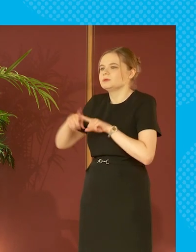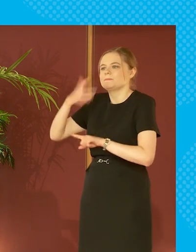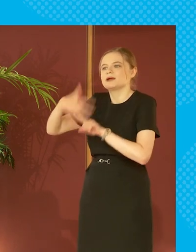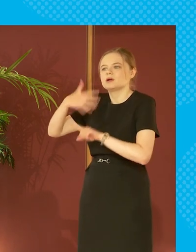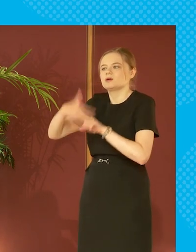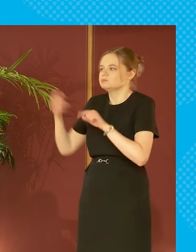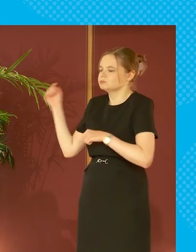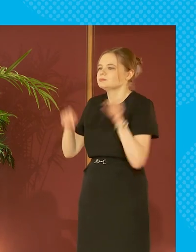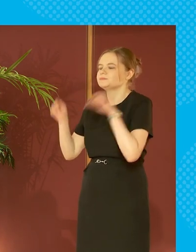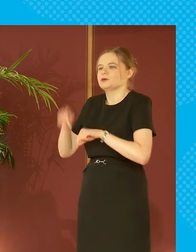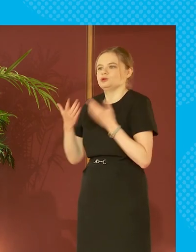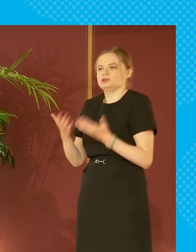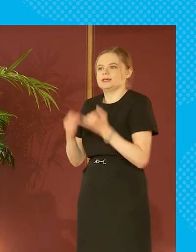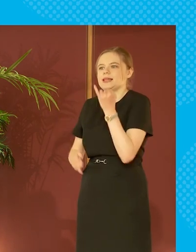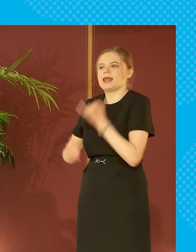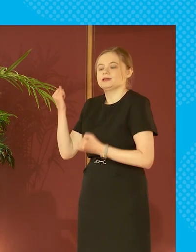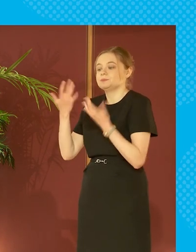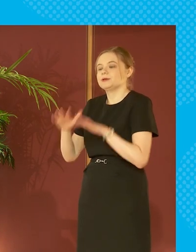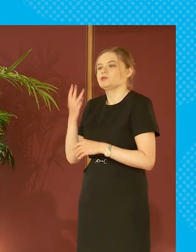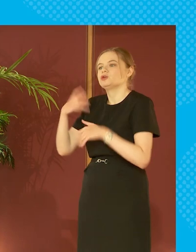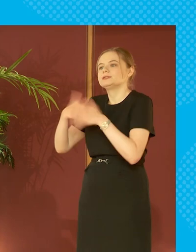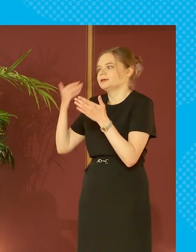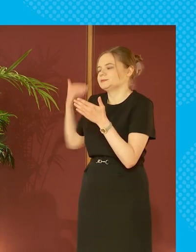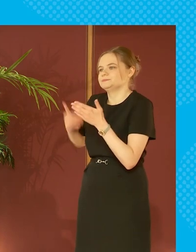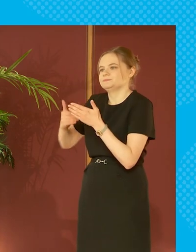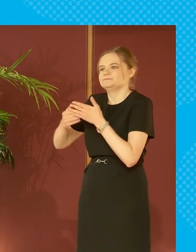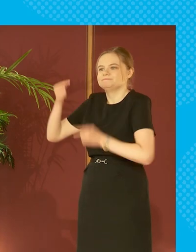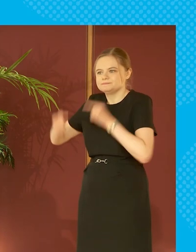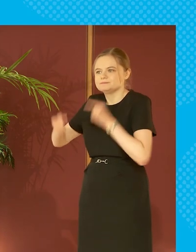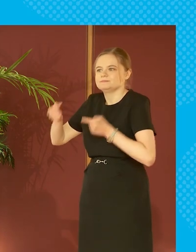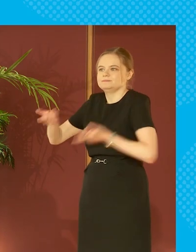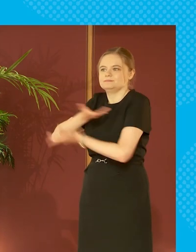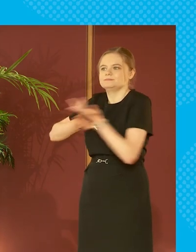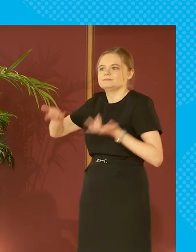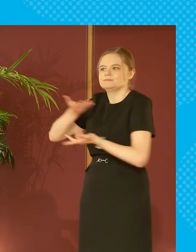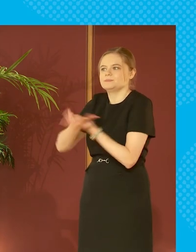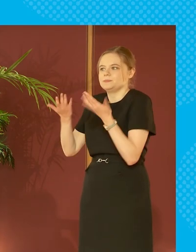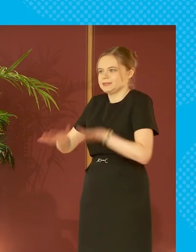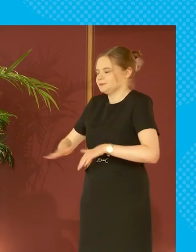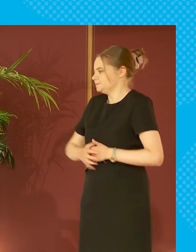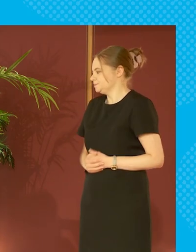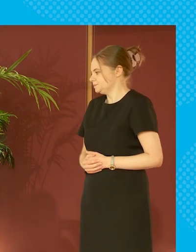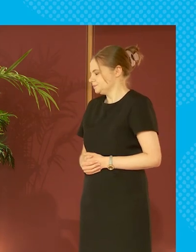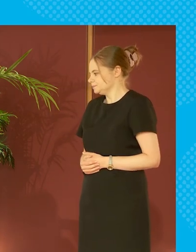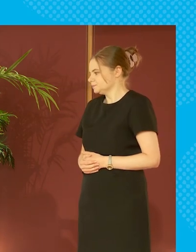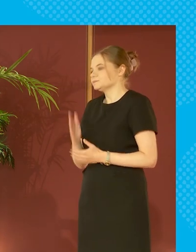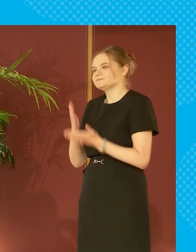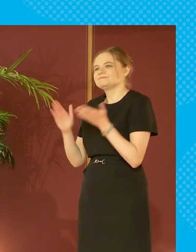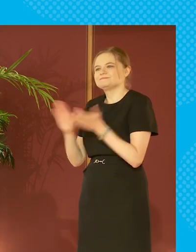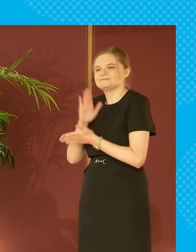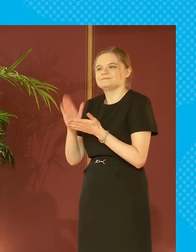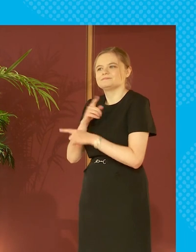of life and today is the the last of three days of these debates and discussions that we've been having. We are